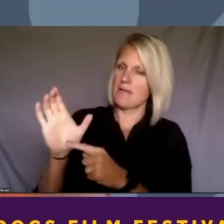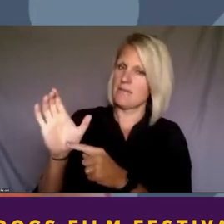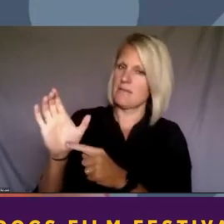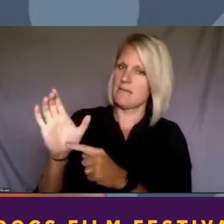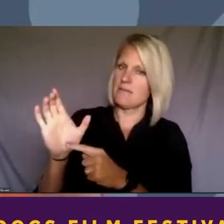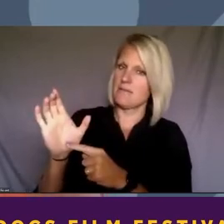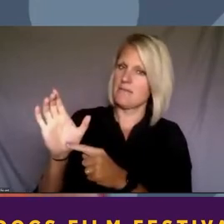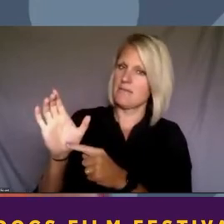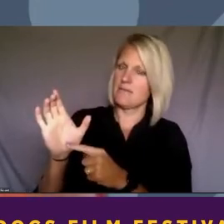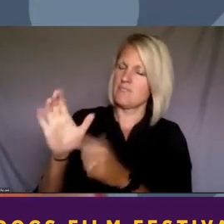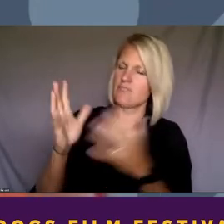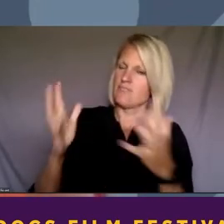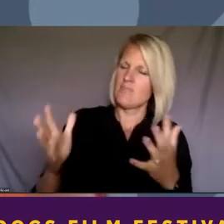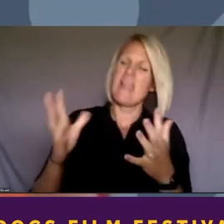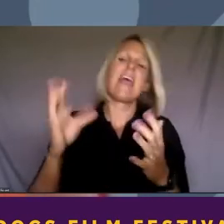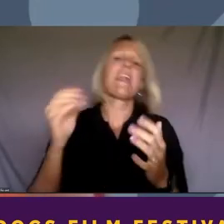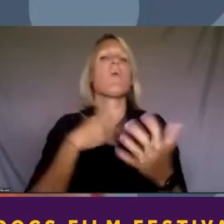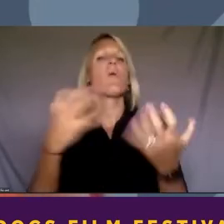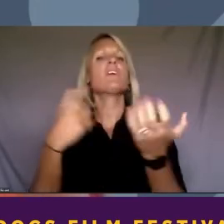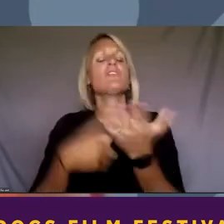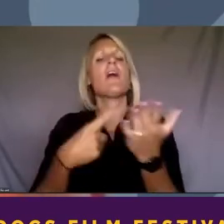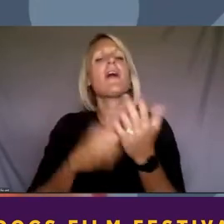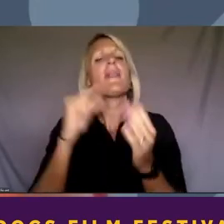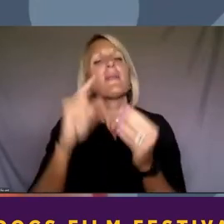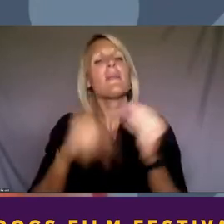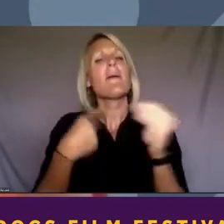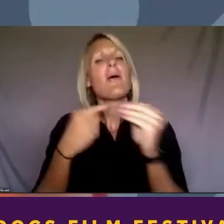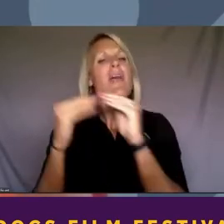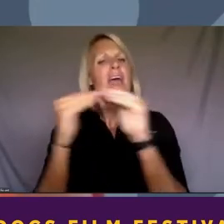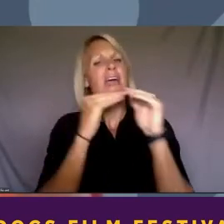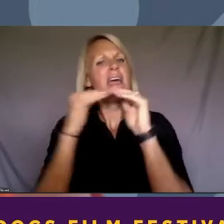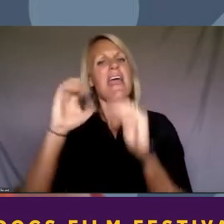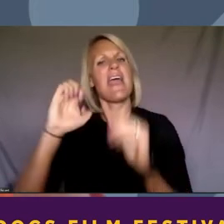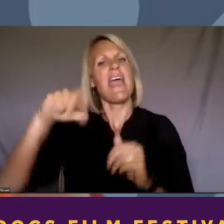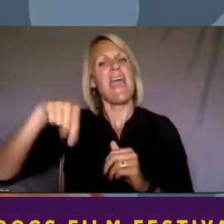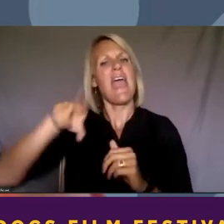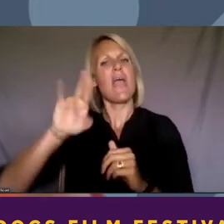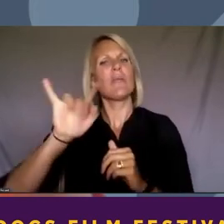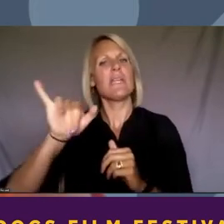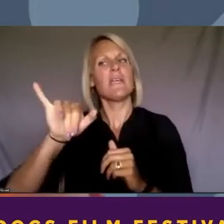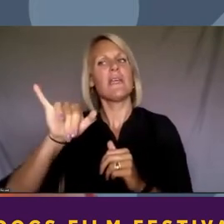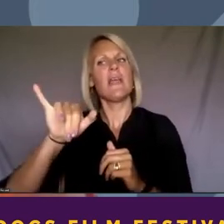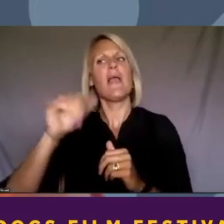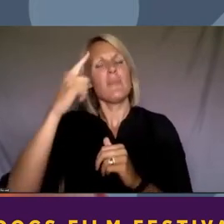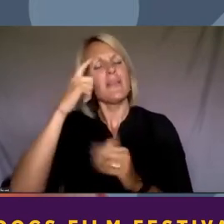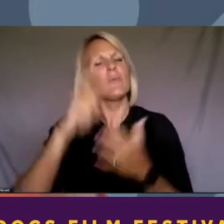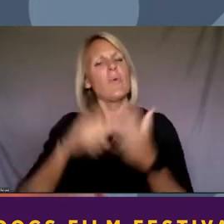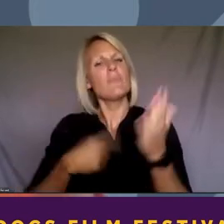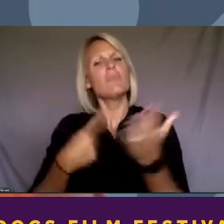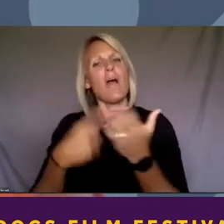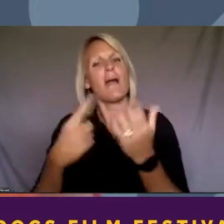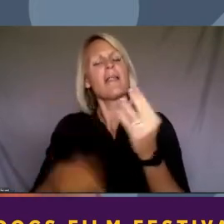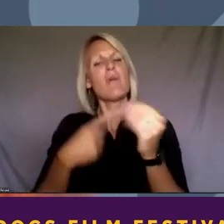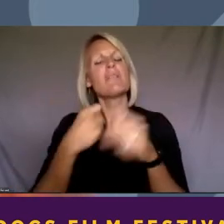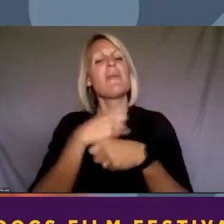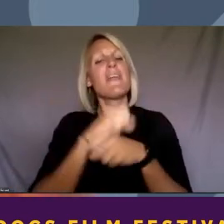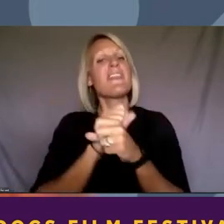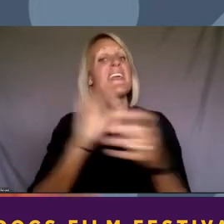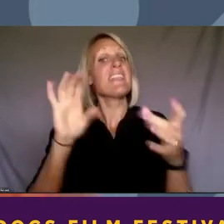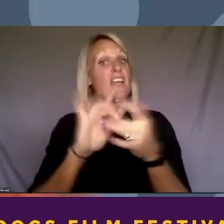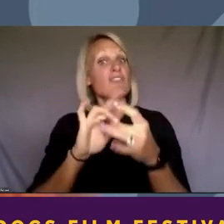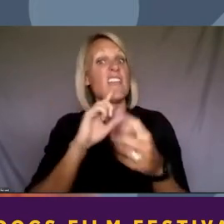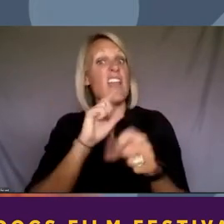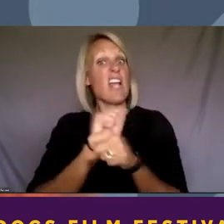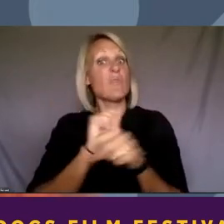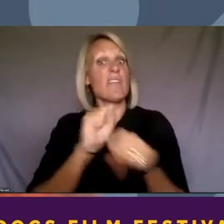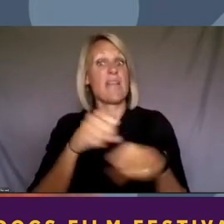really want to, you know, talk a little bit about equity here, you know, because what you're talking about is making the connections that actually can make